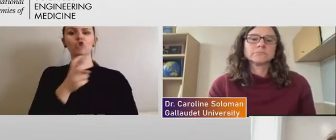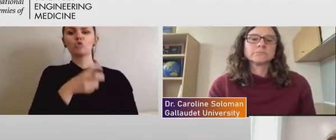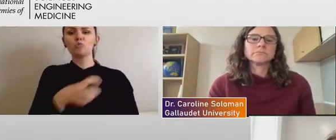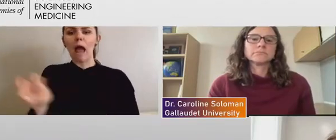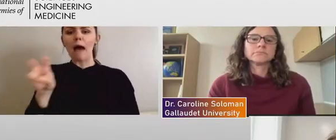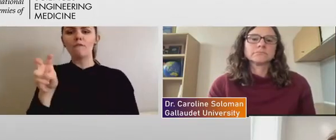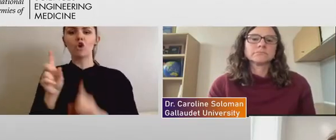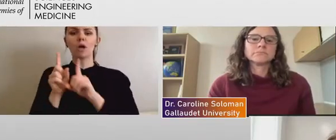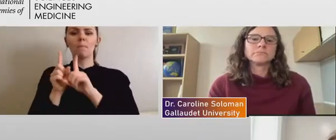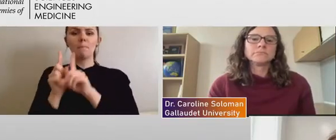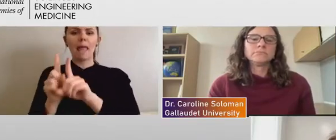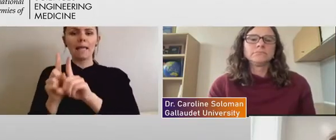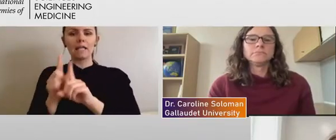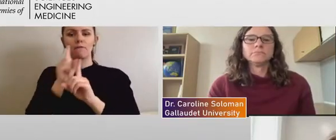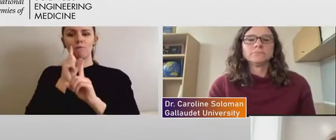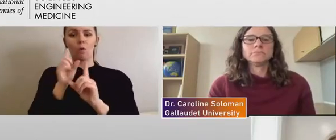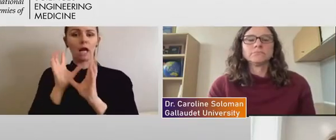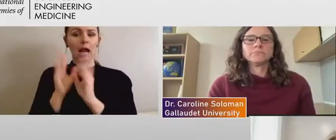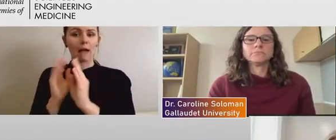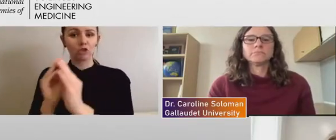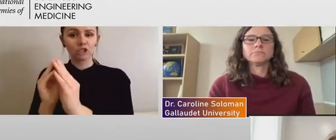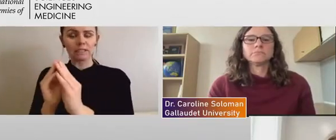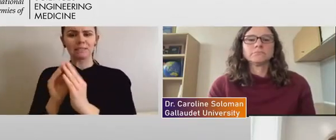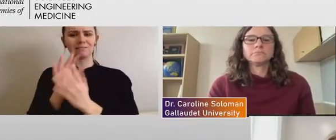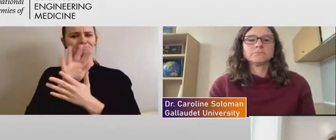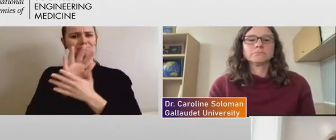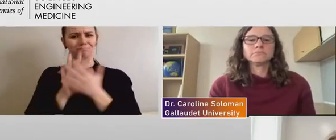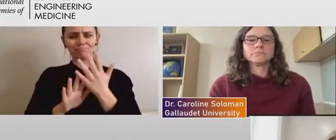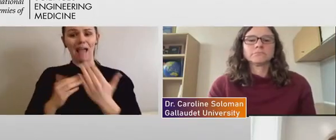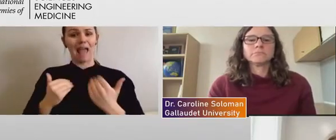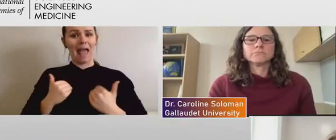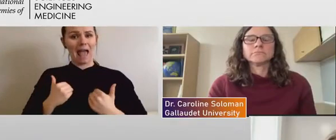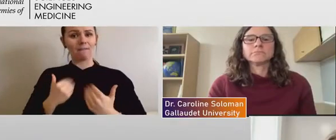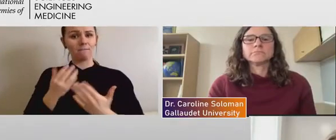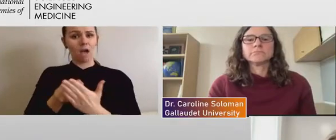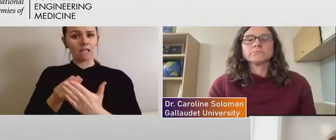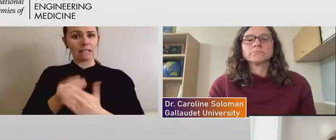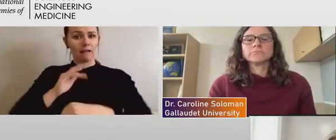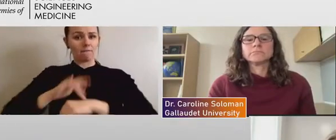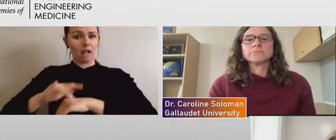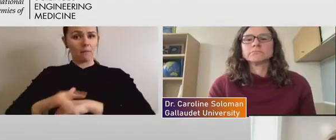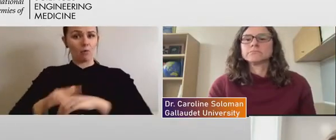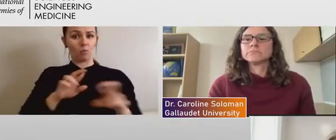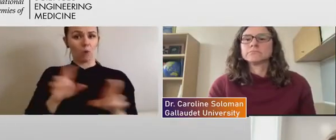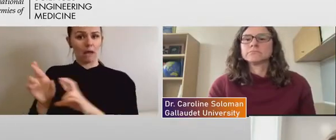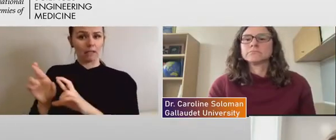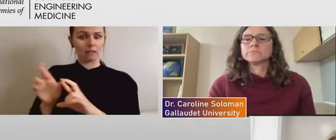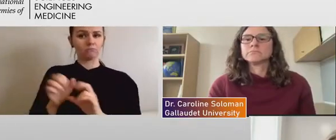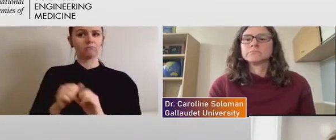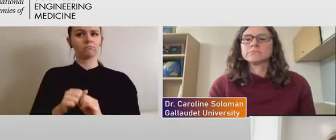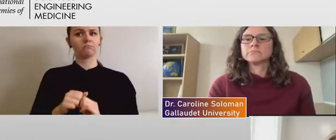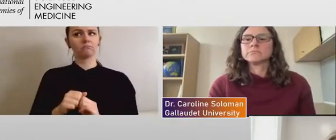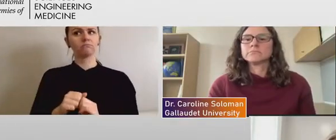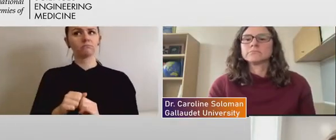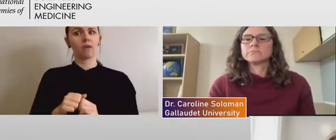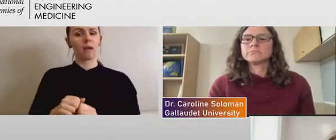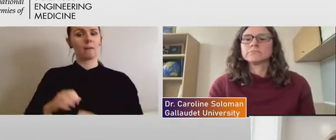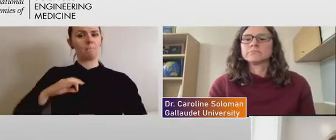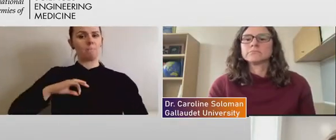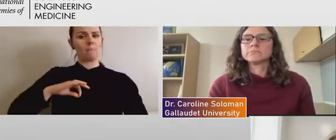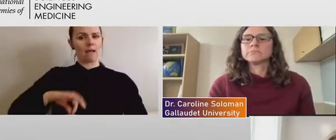uh, those are, there is funding available for that. And I think it also, not only does it benefit the individuals